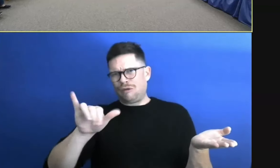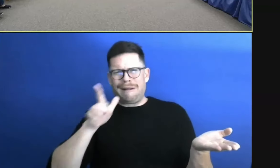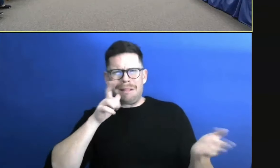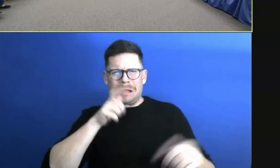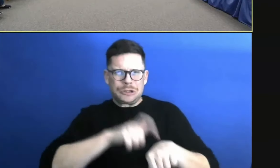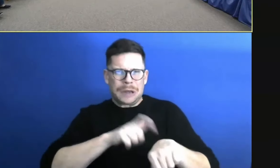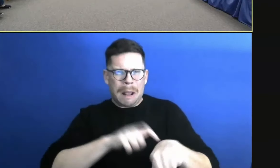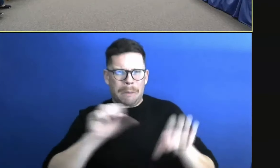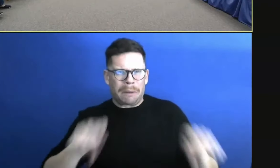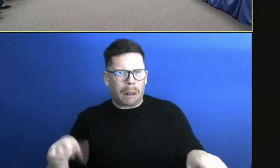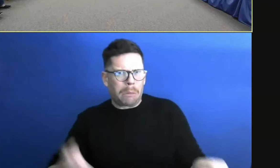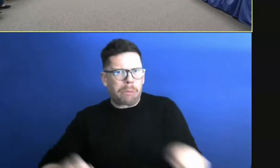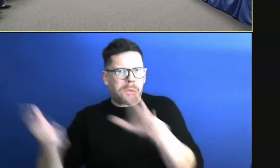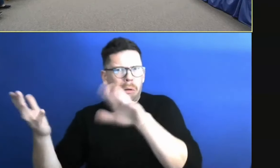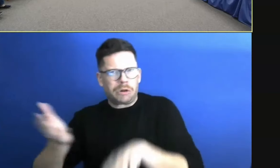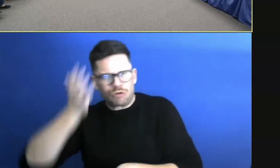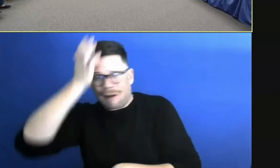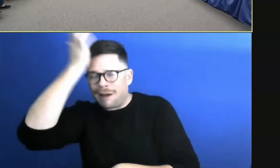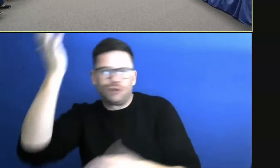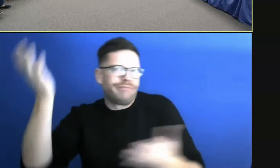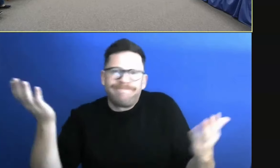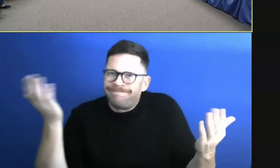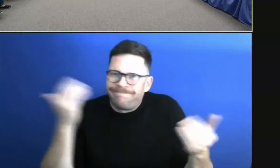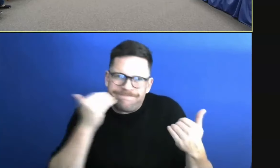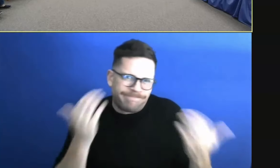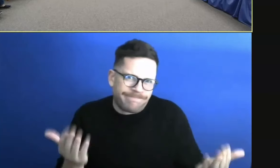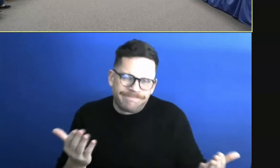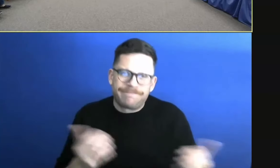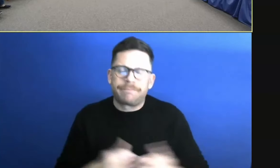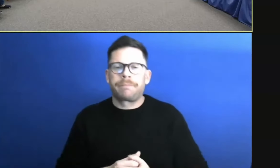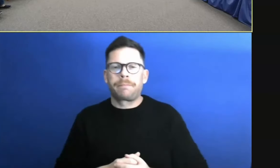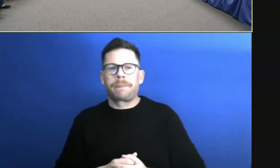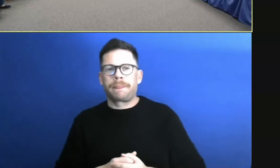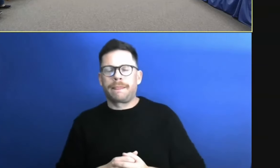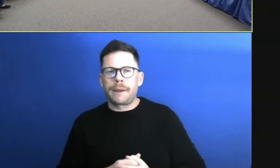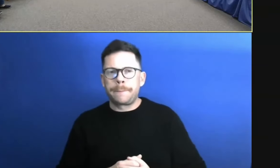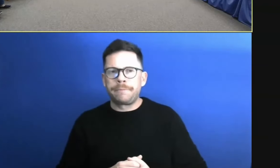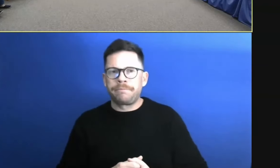And obviously that. I'll just, know. Buster says. 300 billion.